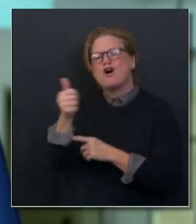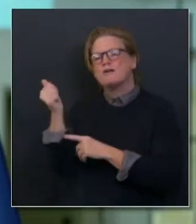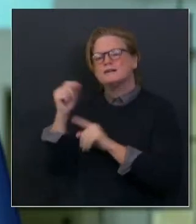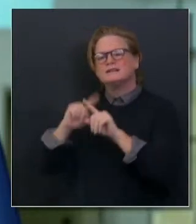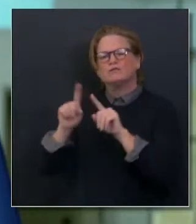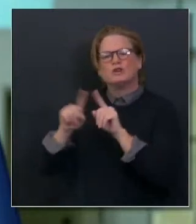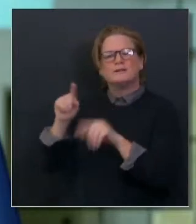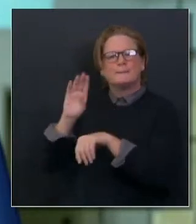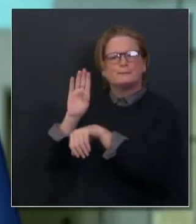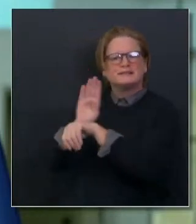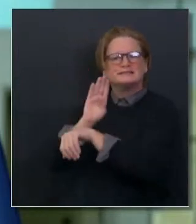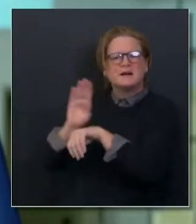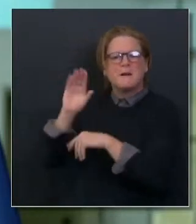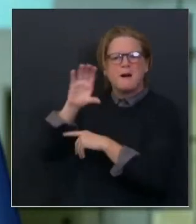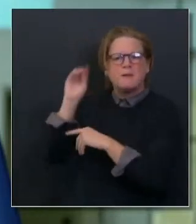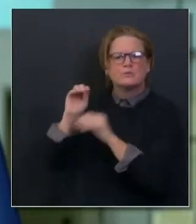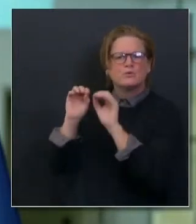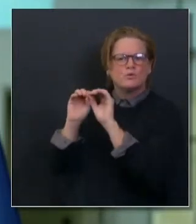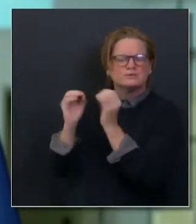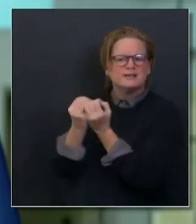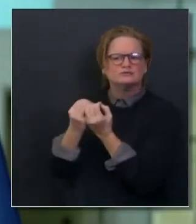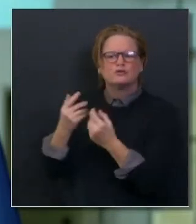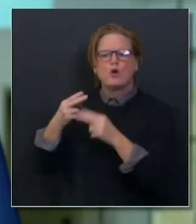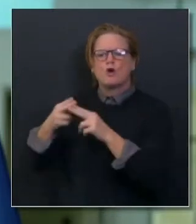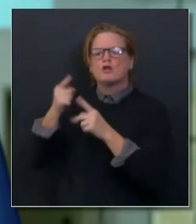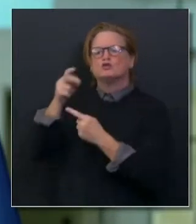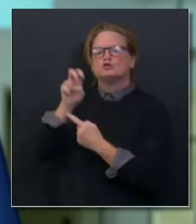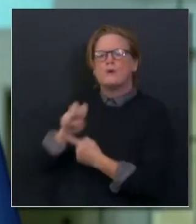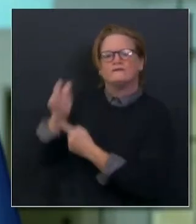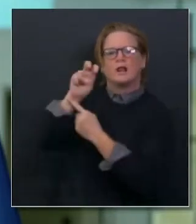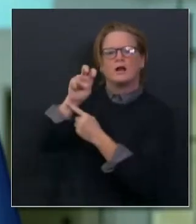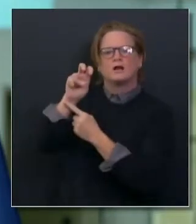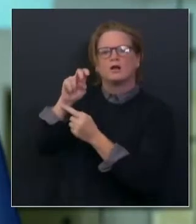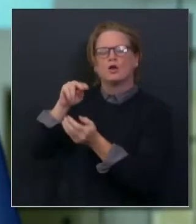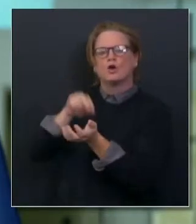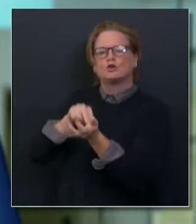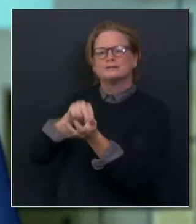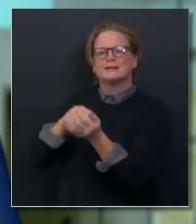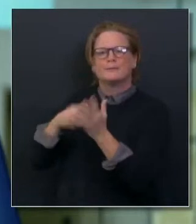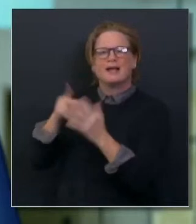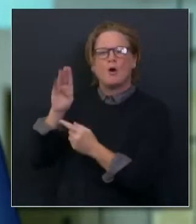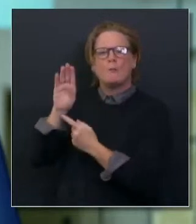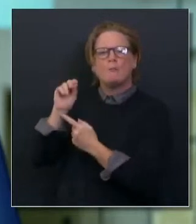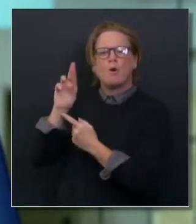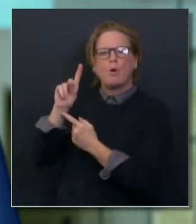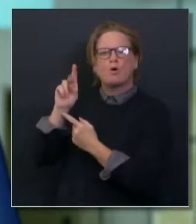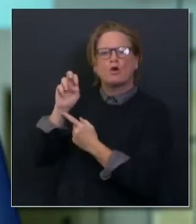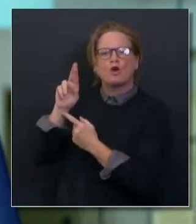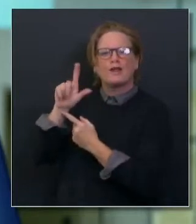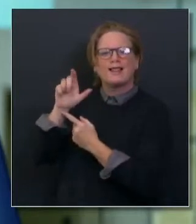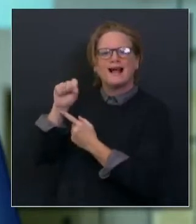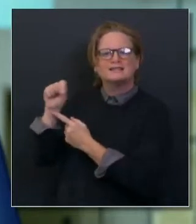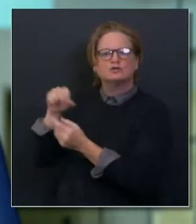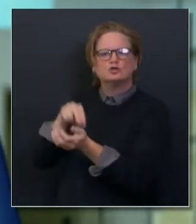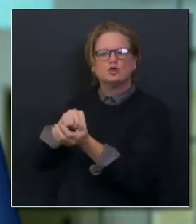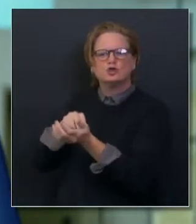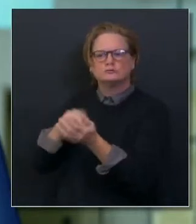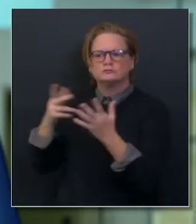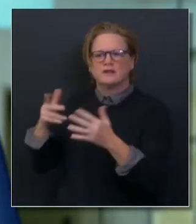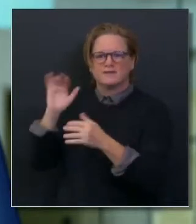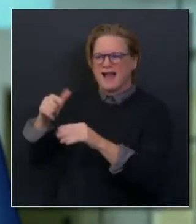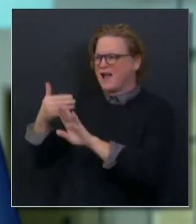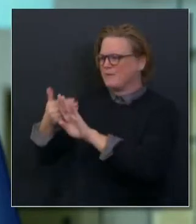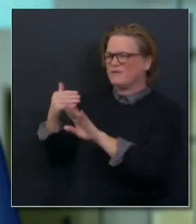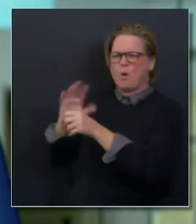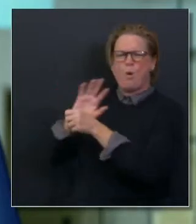time of year for California. And we're able to fulfill each hospital doing it independently, state not